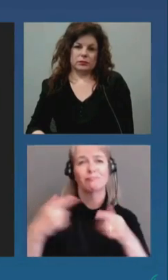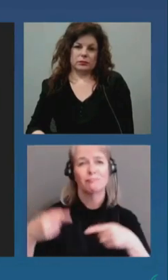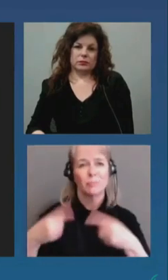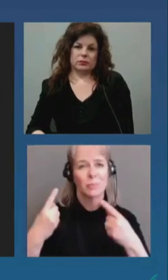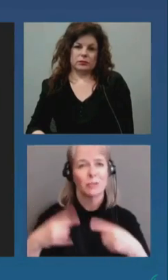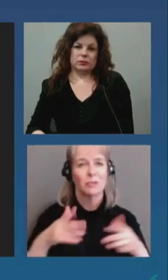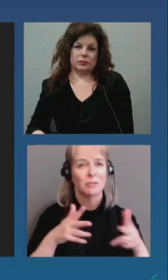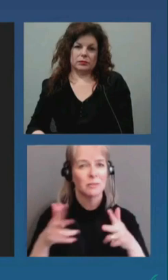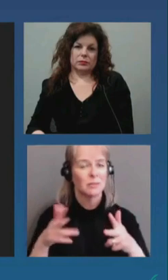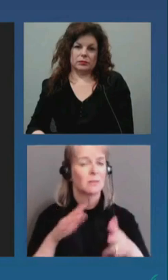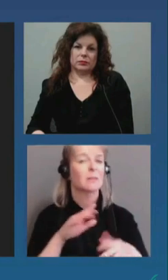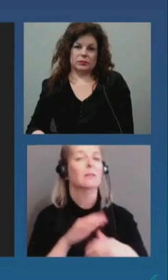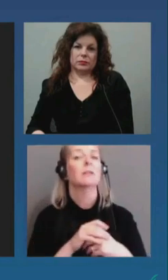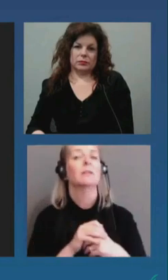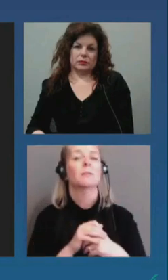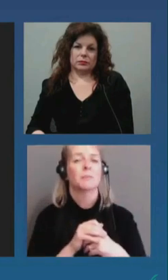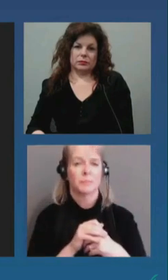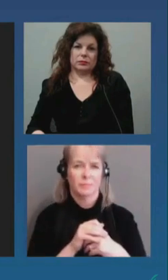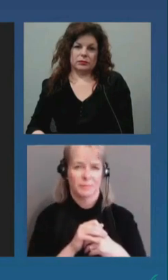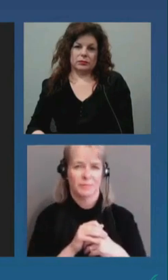Chief Slonley, you are on mute.